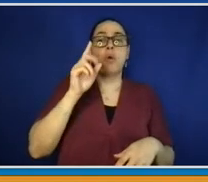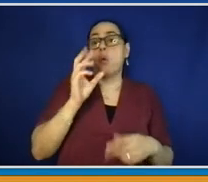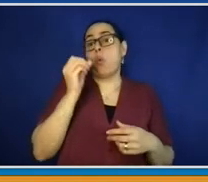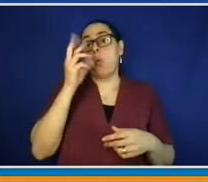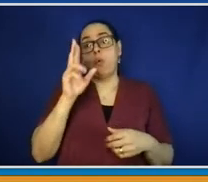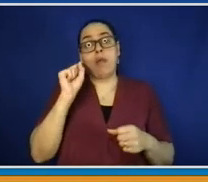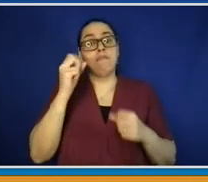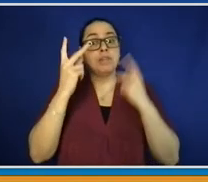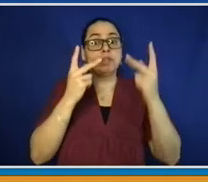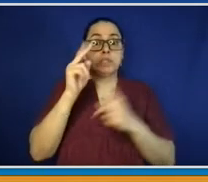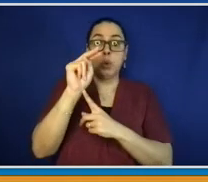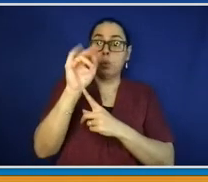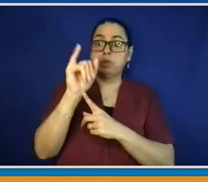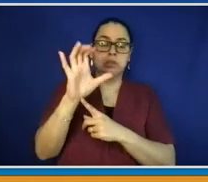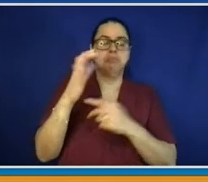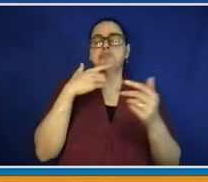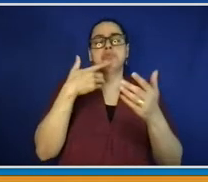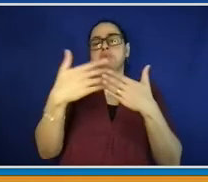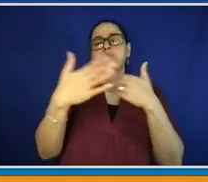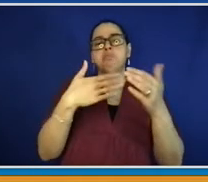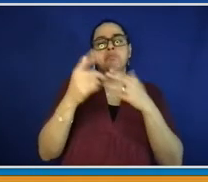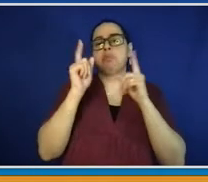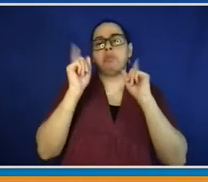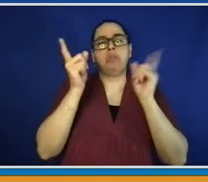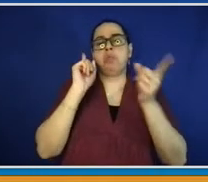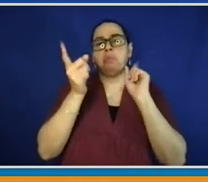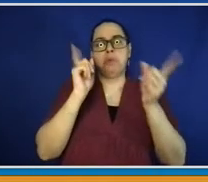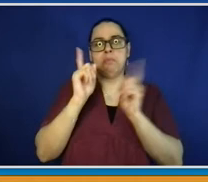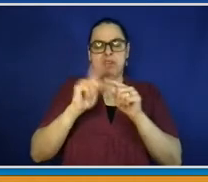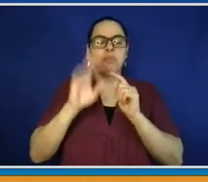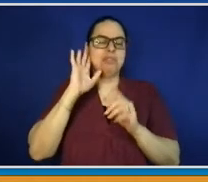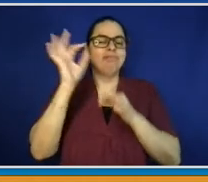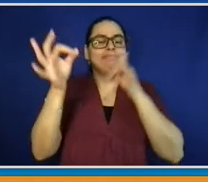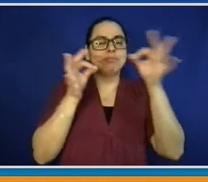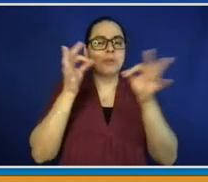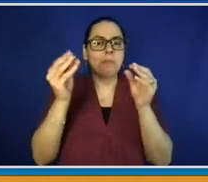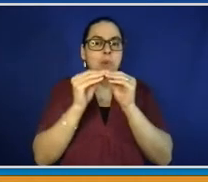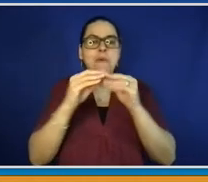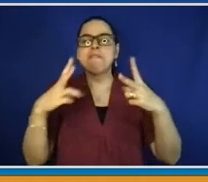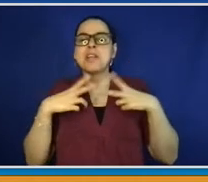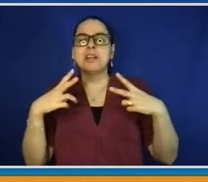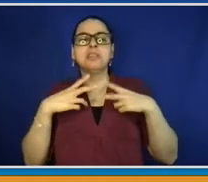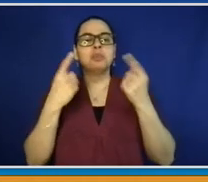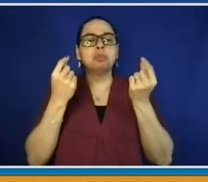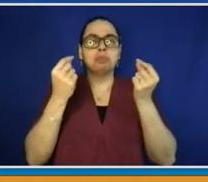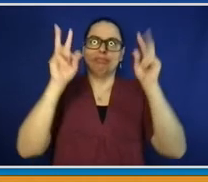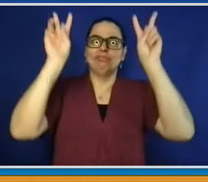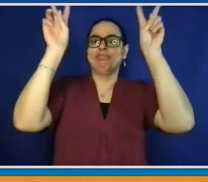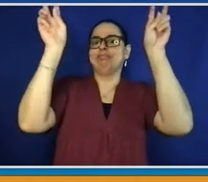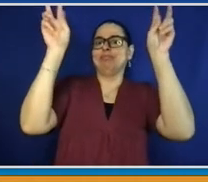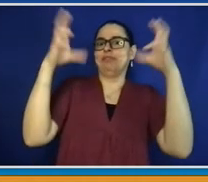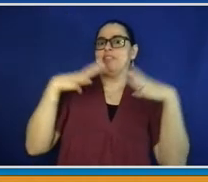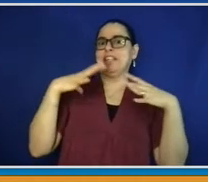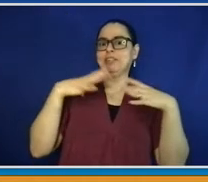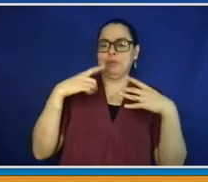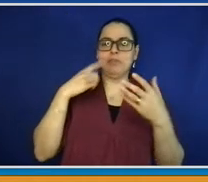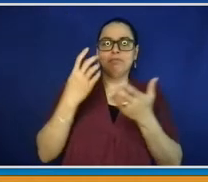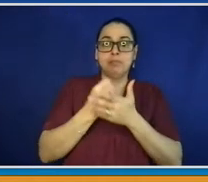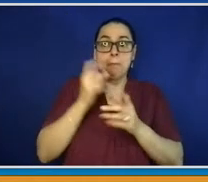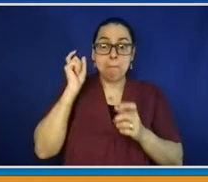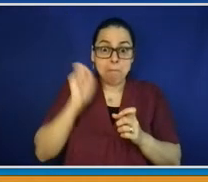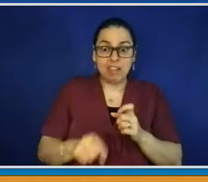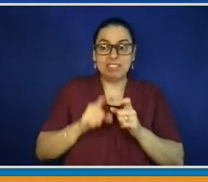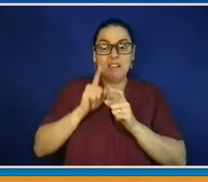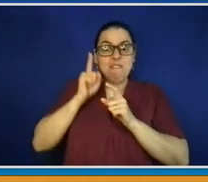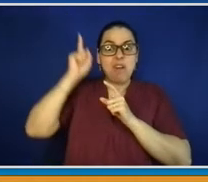Just this weekend we hosted the Westminster Kettle Show at Lindhurst. I'm not sure that it was ever outside of Madison Square Garden,